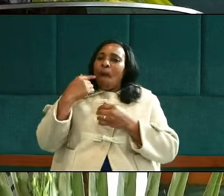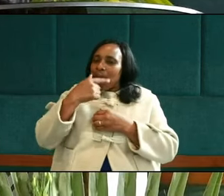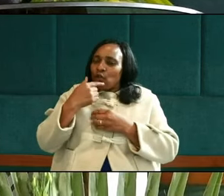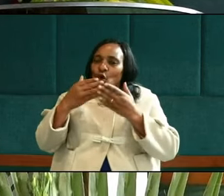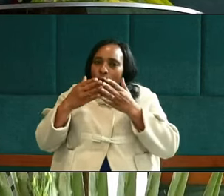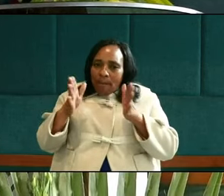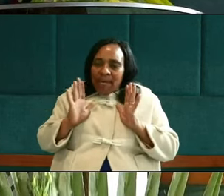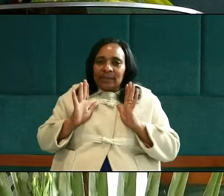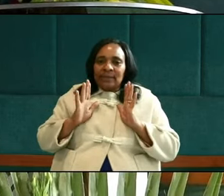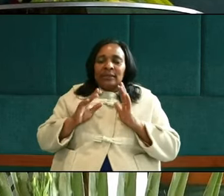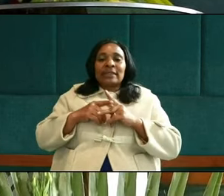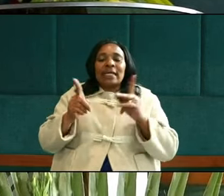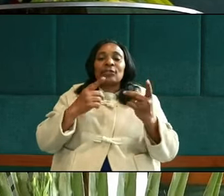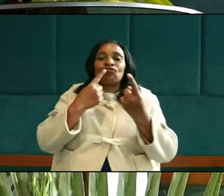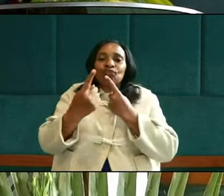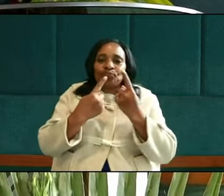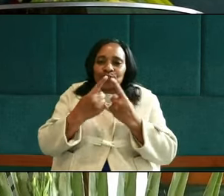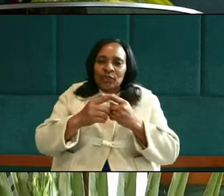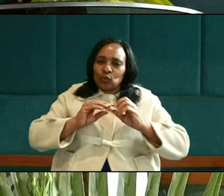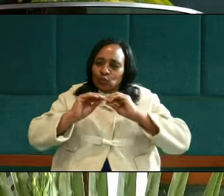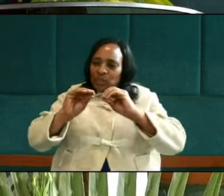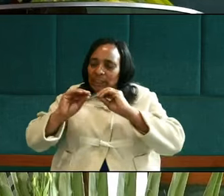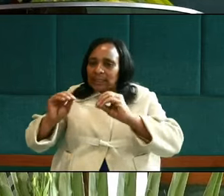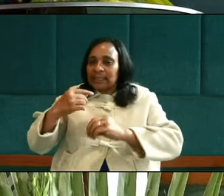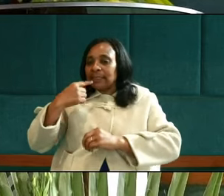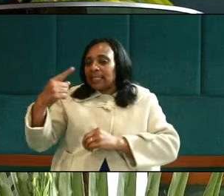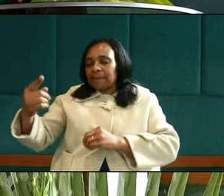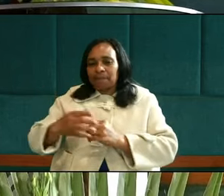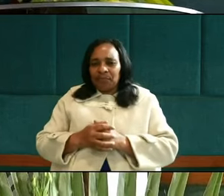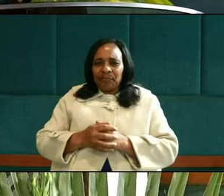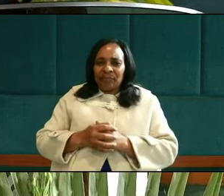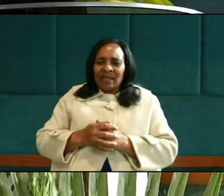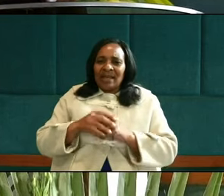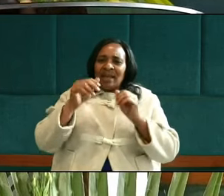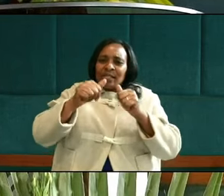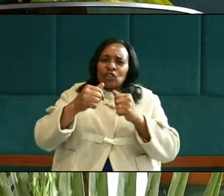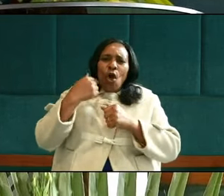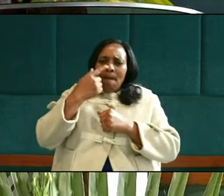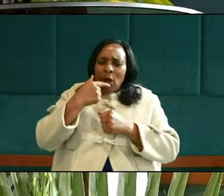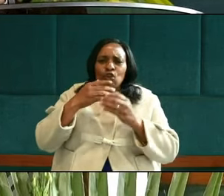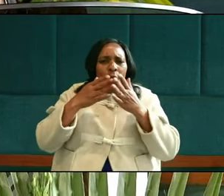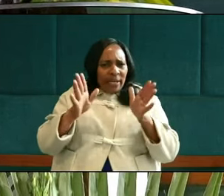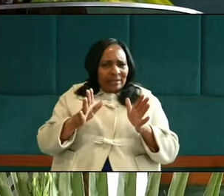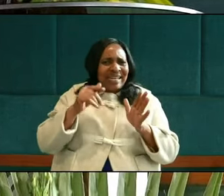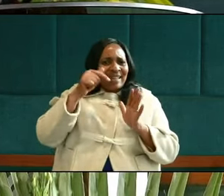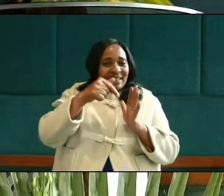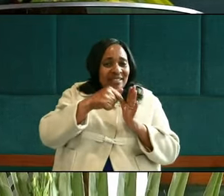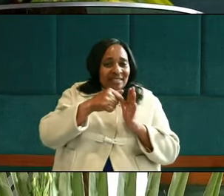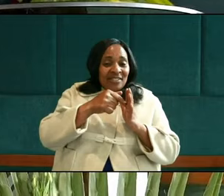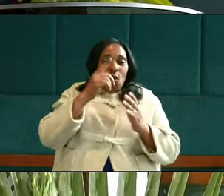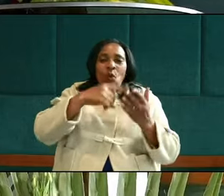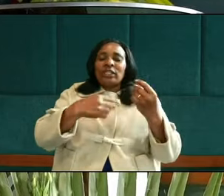and began to speak to them or to teach them saying that is an idiom. Opening of the mouth is an idiom that